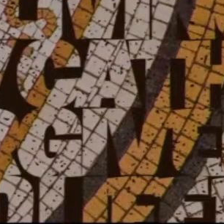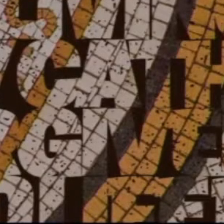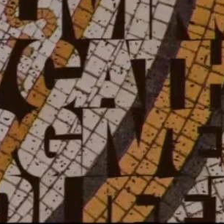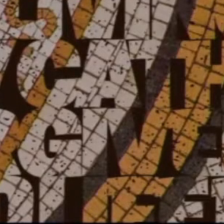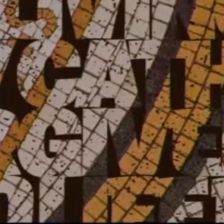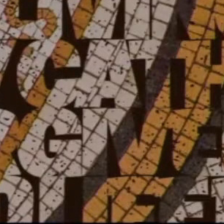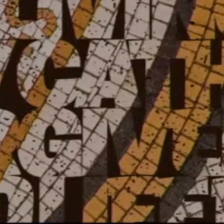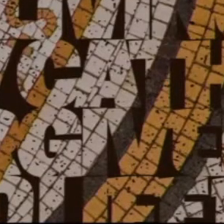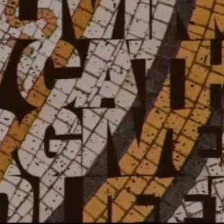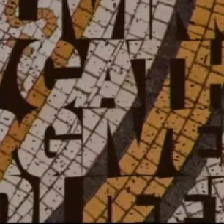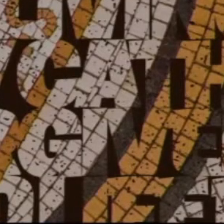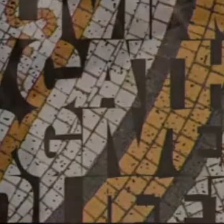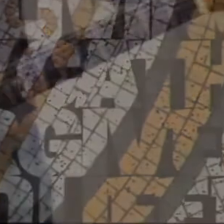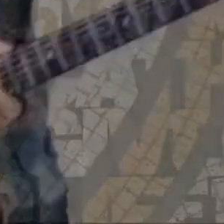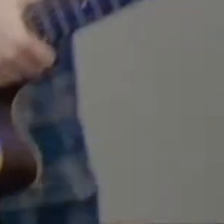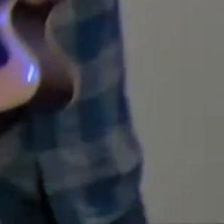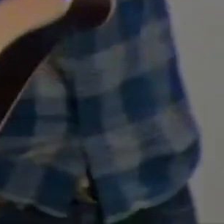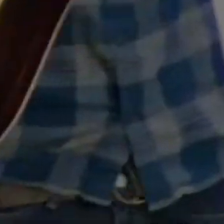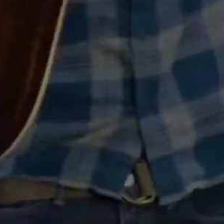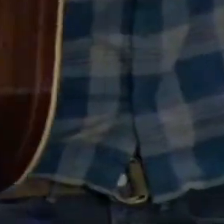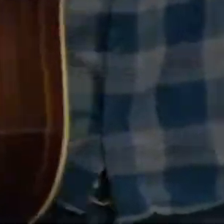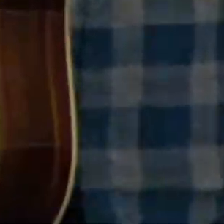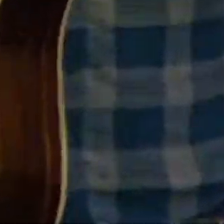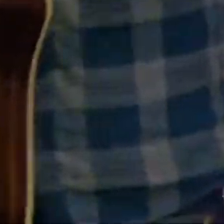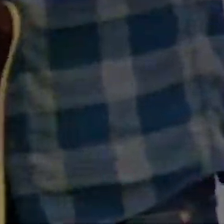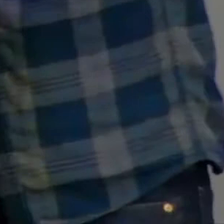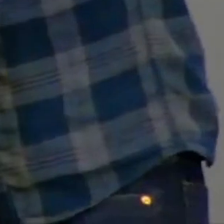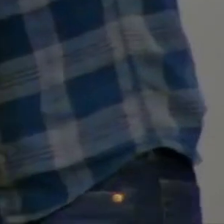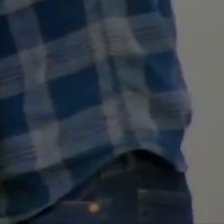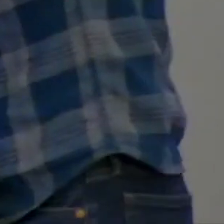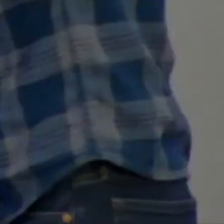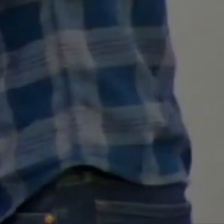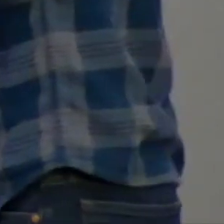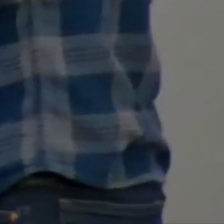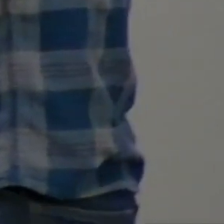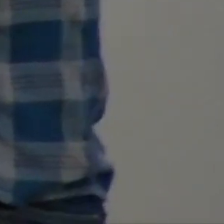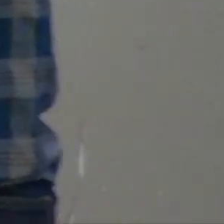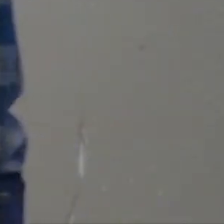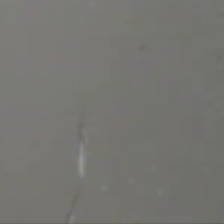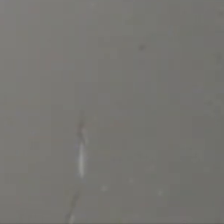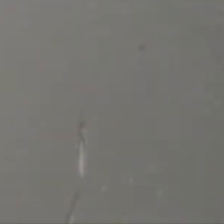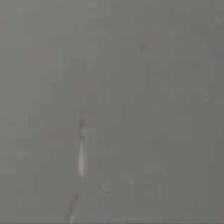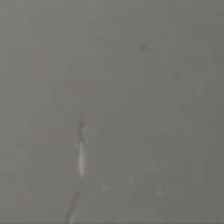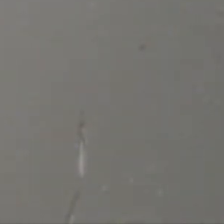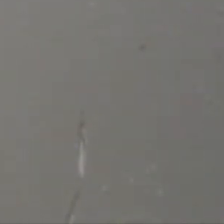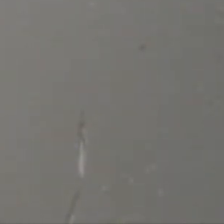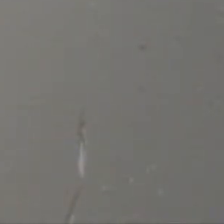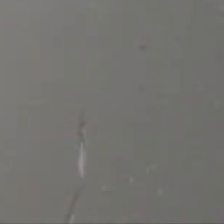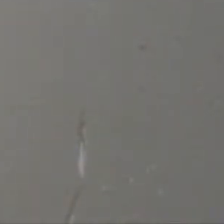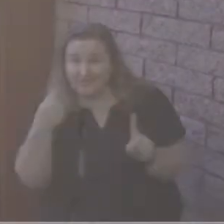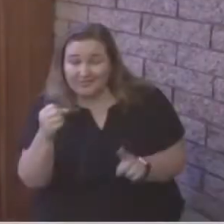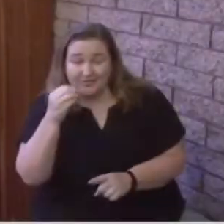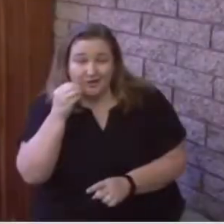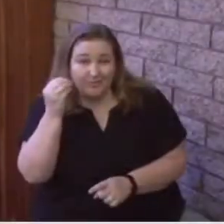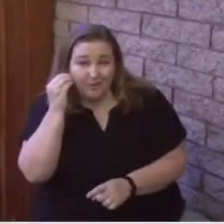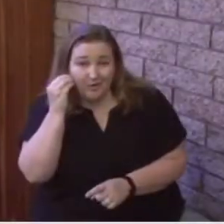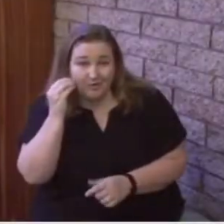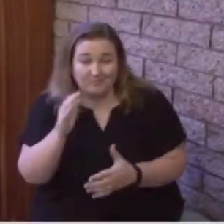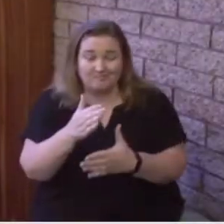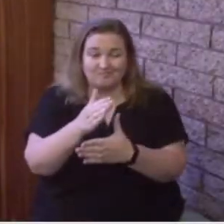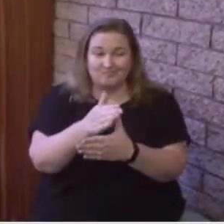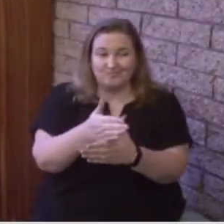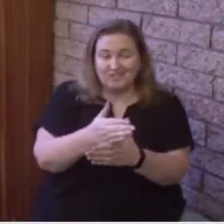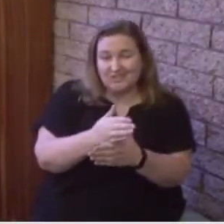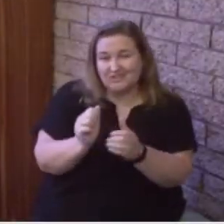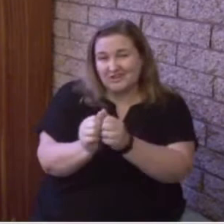This is a different scenario. We're back to watching at home and sharing together.